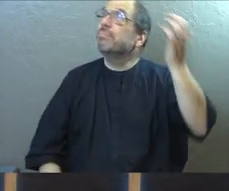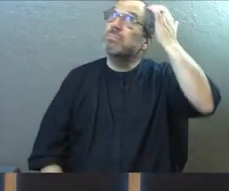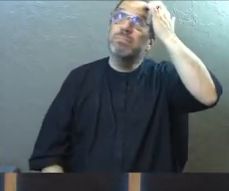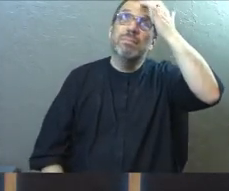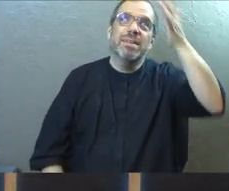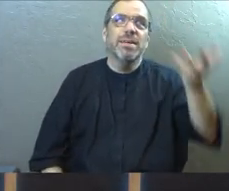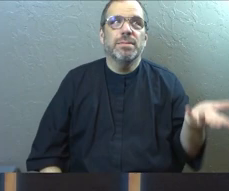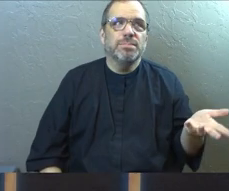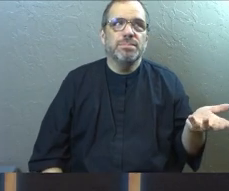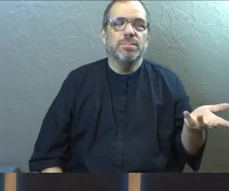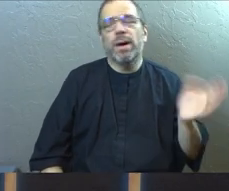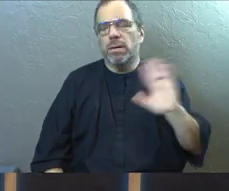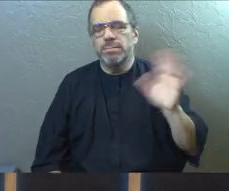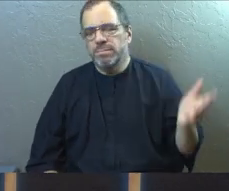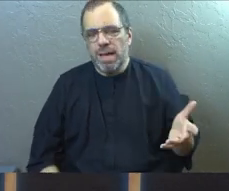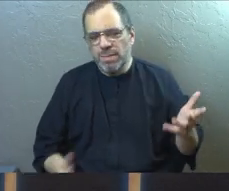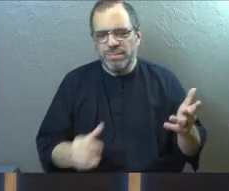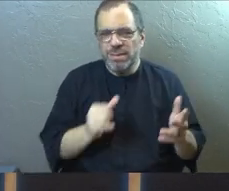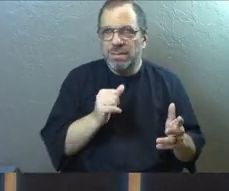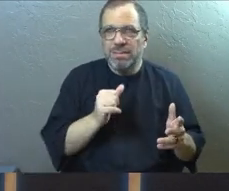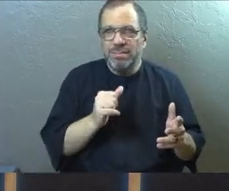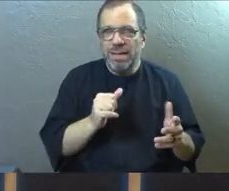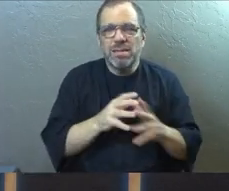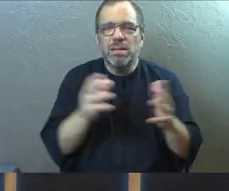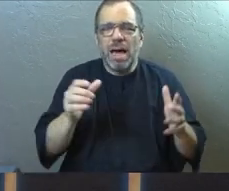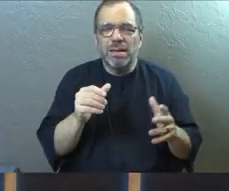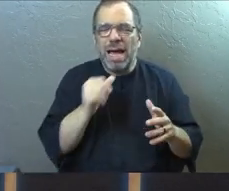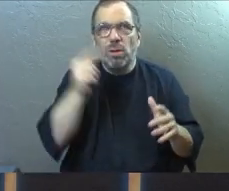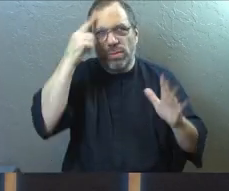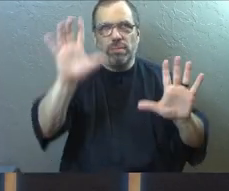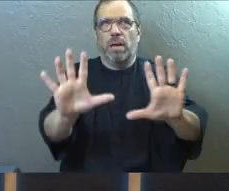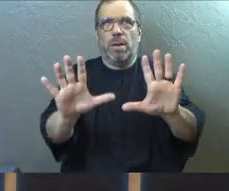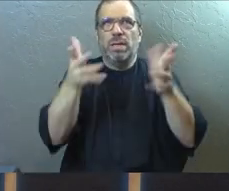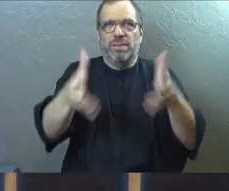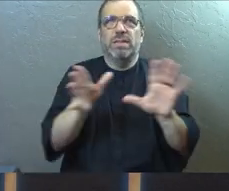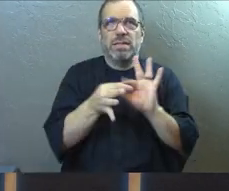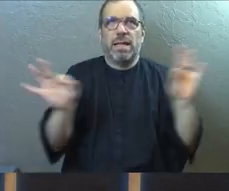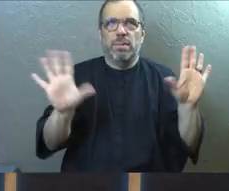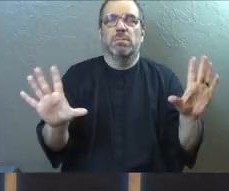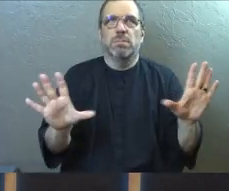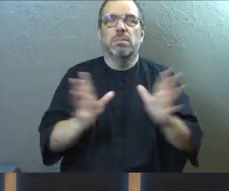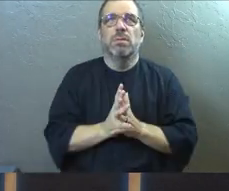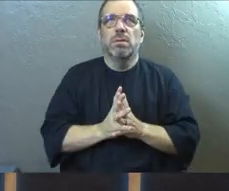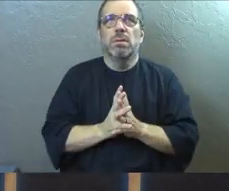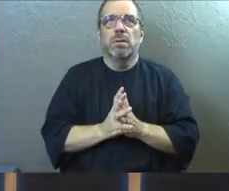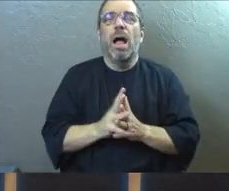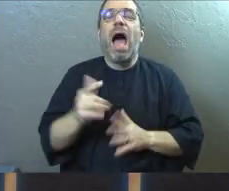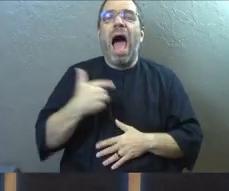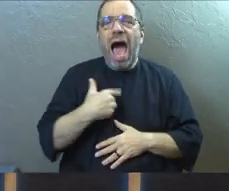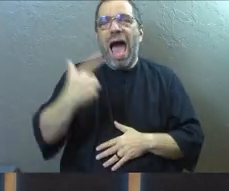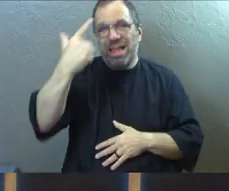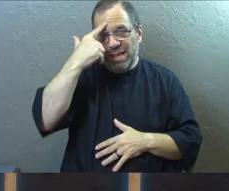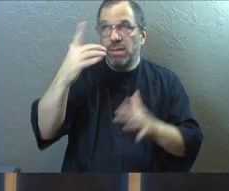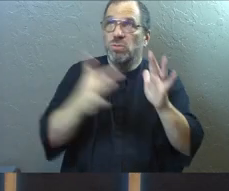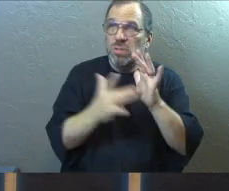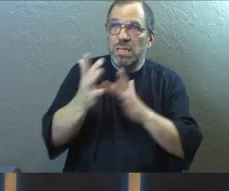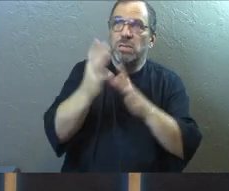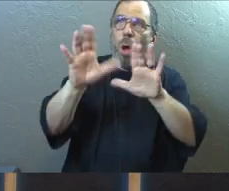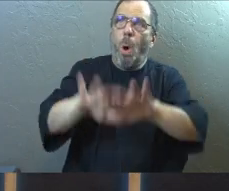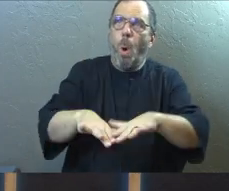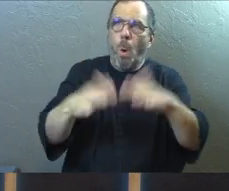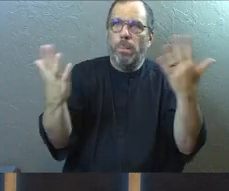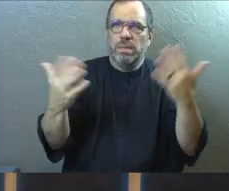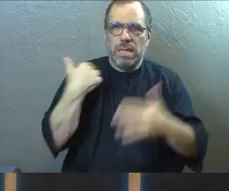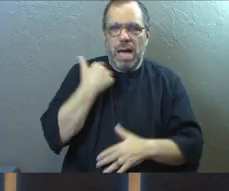I don't think, no, there's a lot of things I don't think it is. I'll leave it. I'll leave that. I think Jesus opens up a